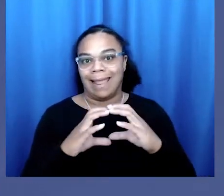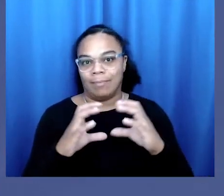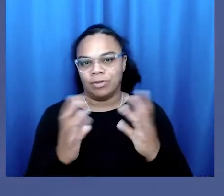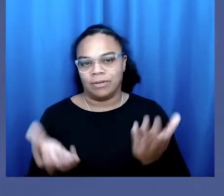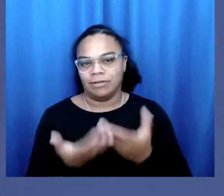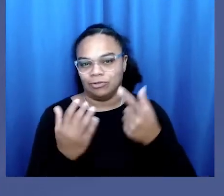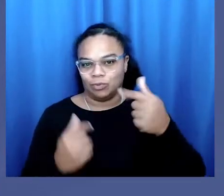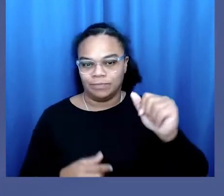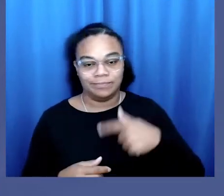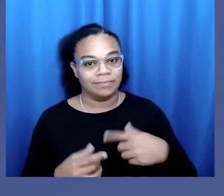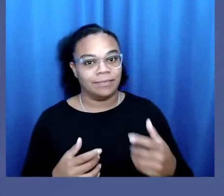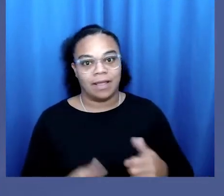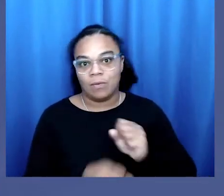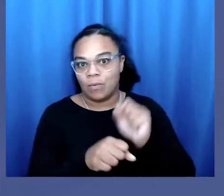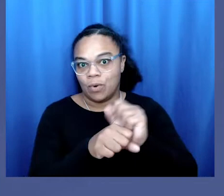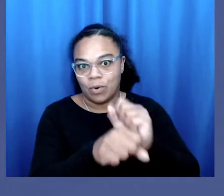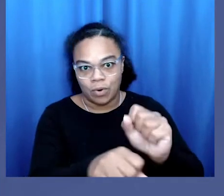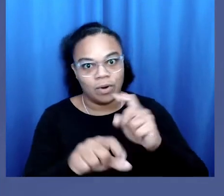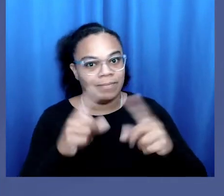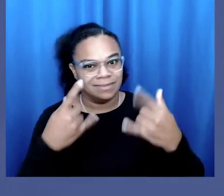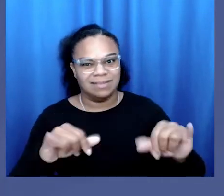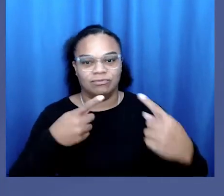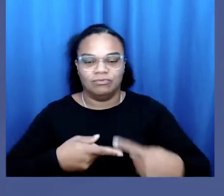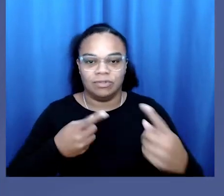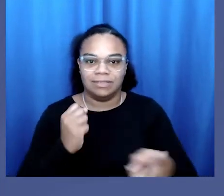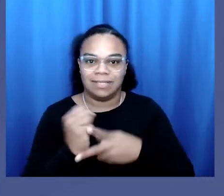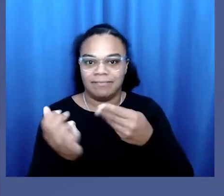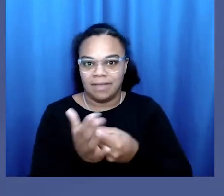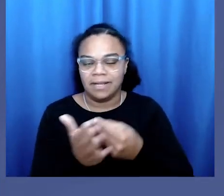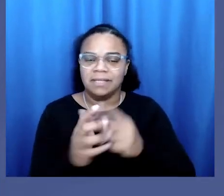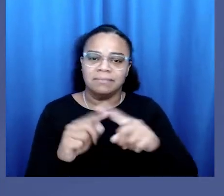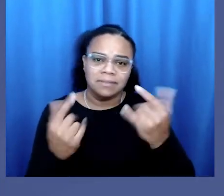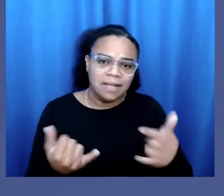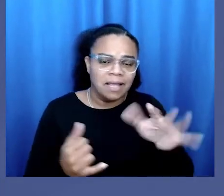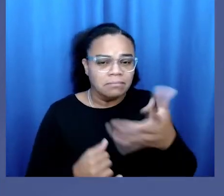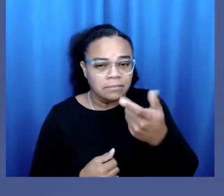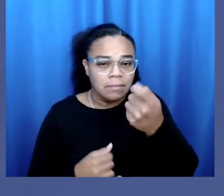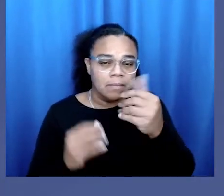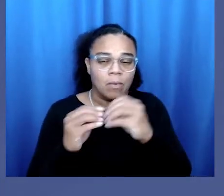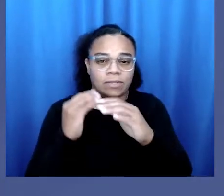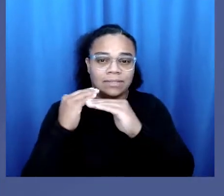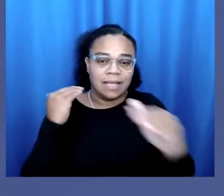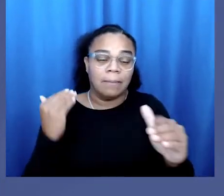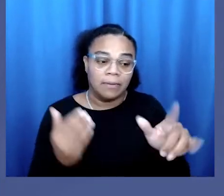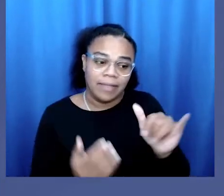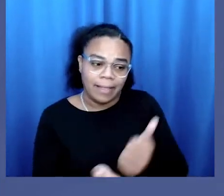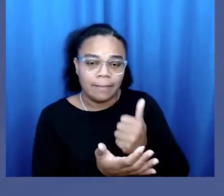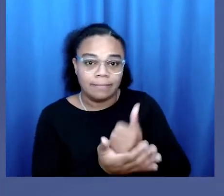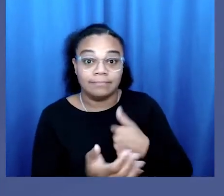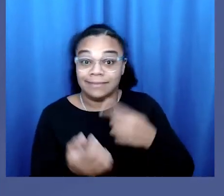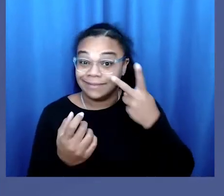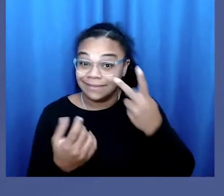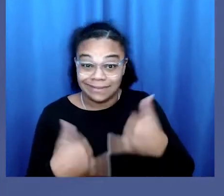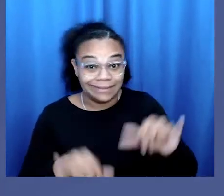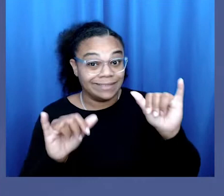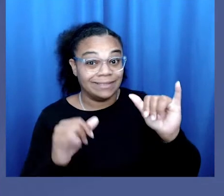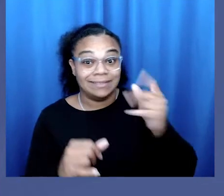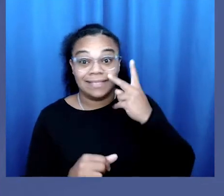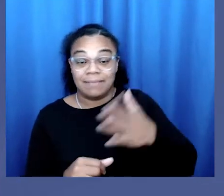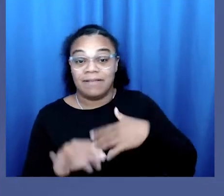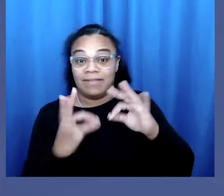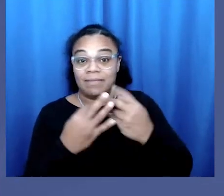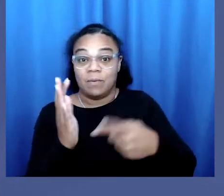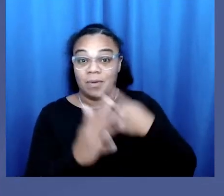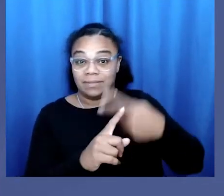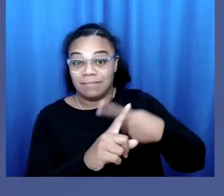I work all the time and still struggle to save money, but I am somewhat more stable. This helps. I still only see my family once a